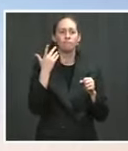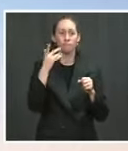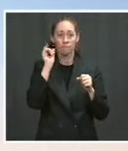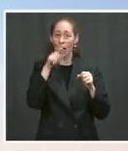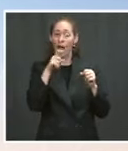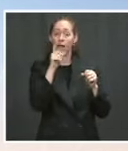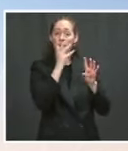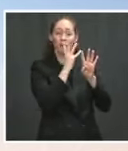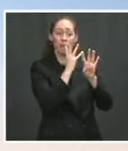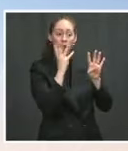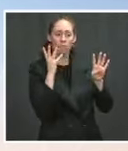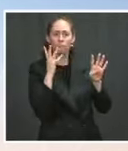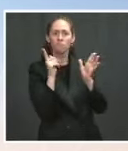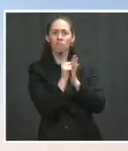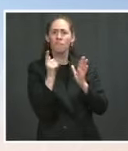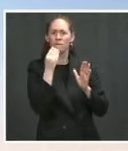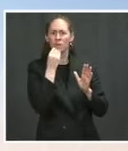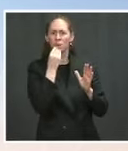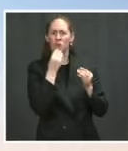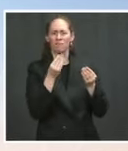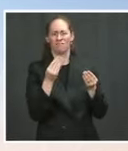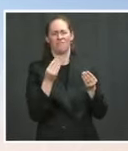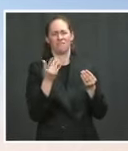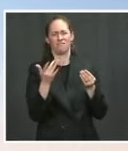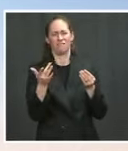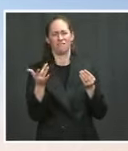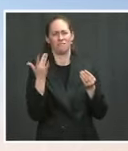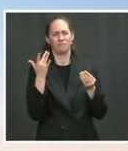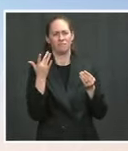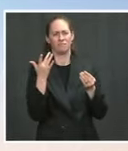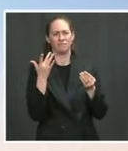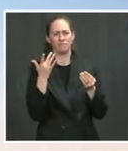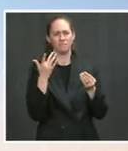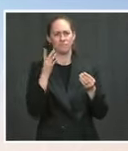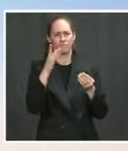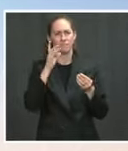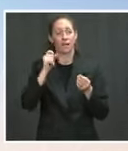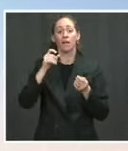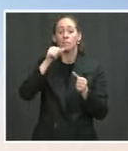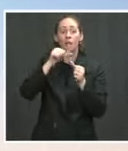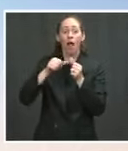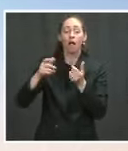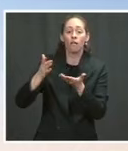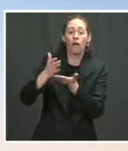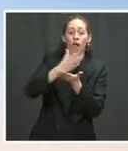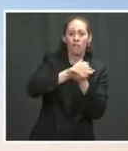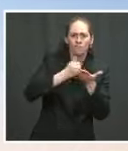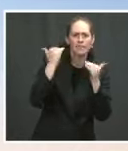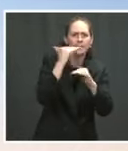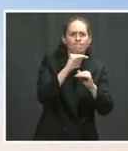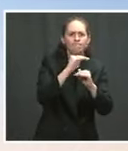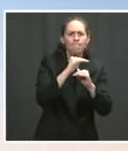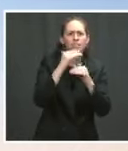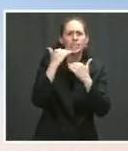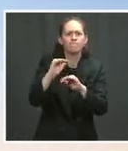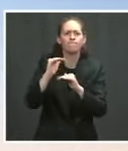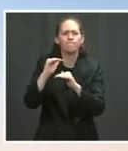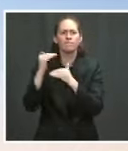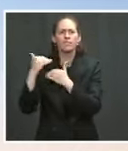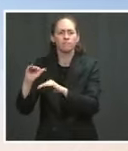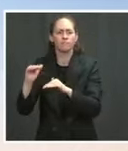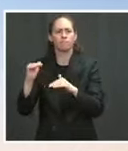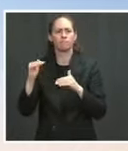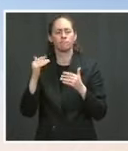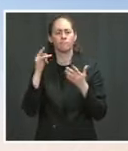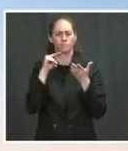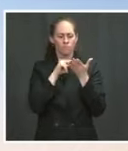not limit the number of mail ballots you can help others return, should not allow challenges to voters based on their address even when they show up